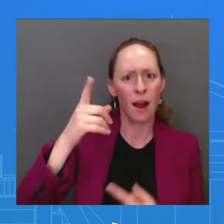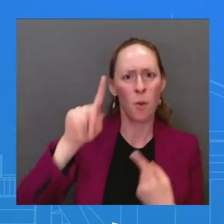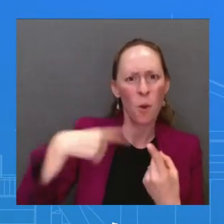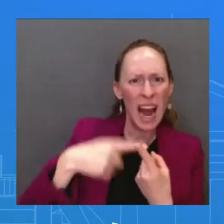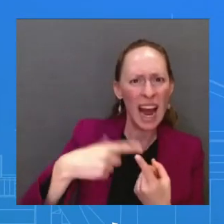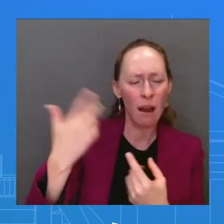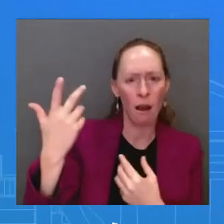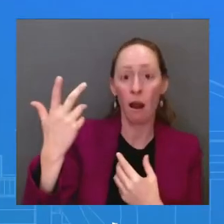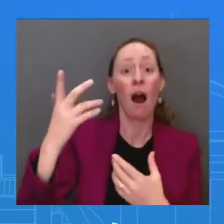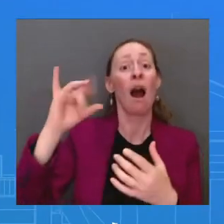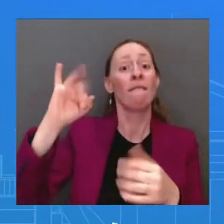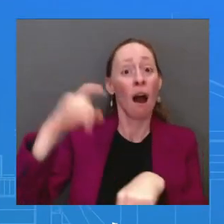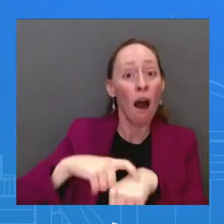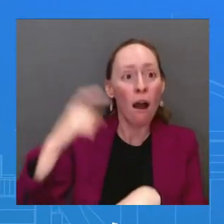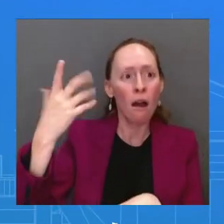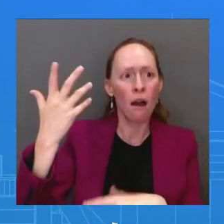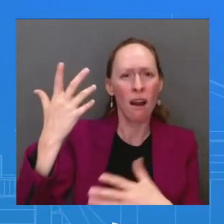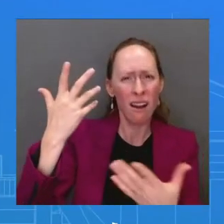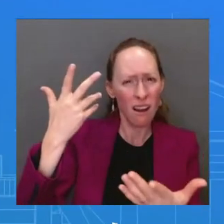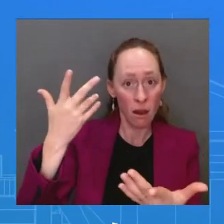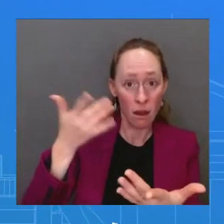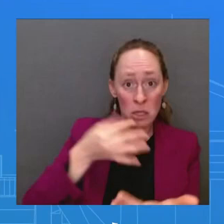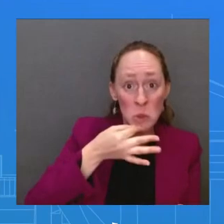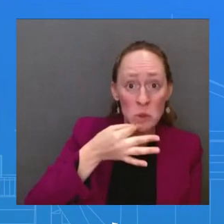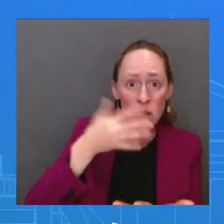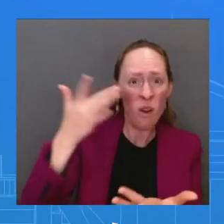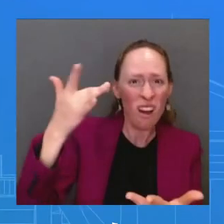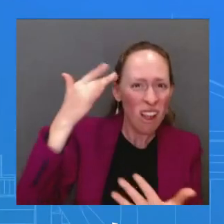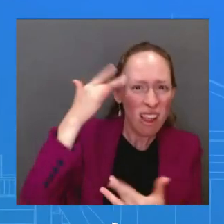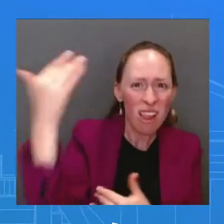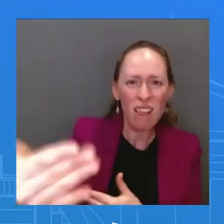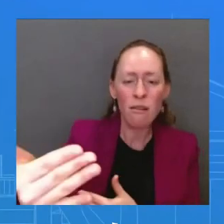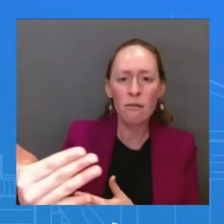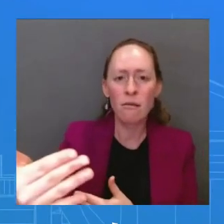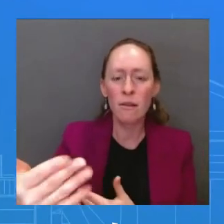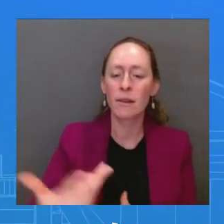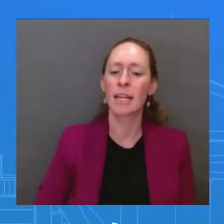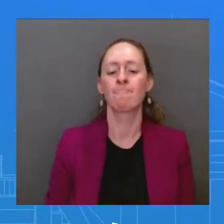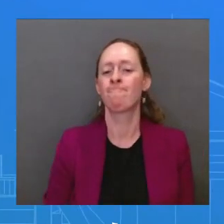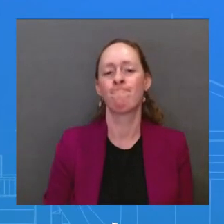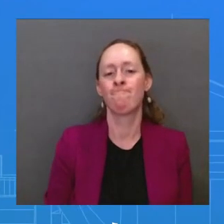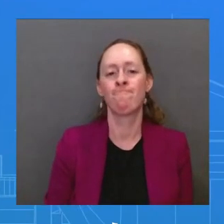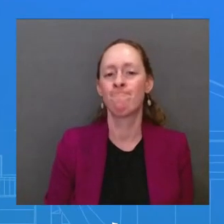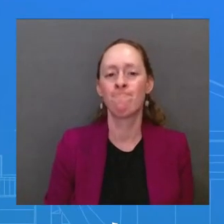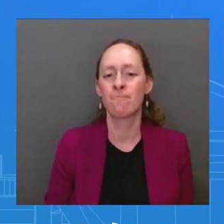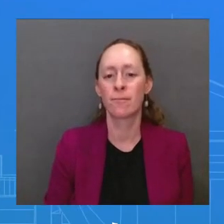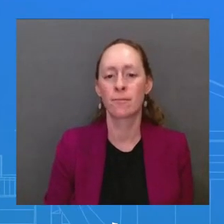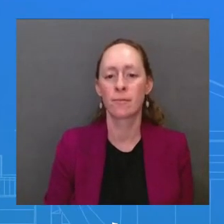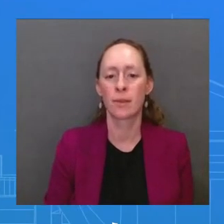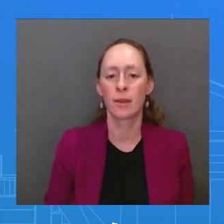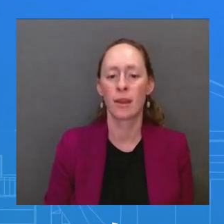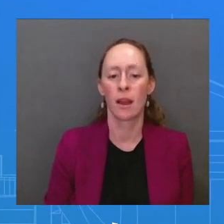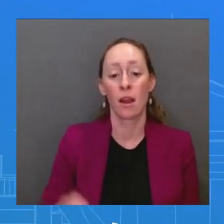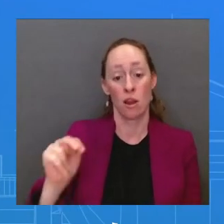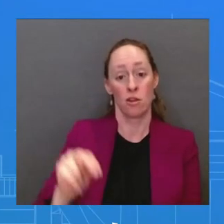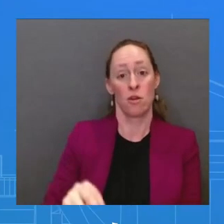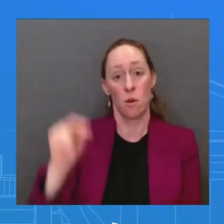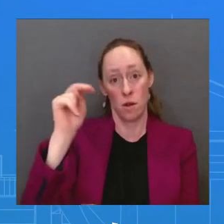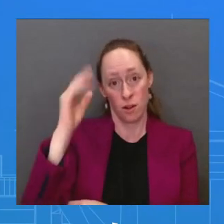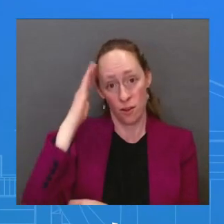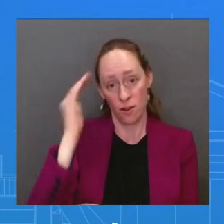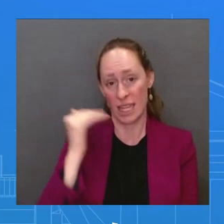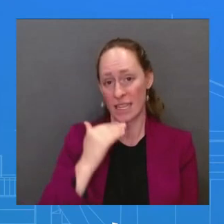months? MR. I can't give you a sense of timing today. Okay. And on North Korea, very quickly, there are obviously reports that Kim Jong-un could be poised to visit